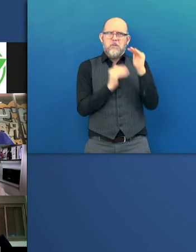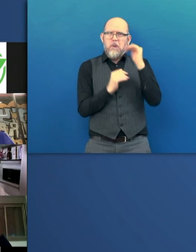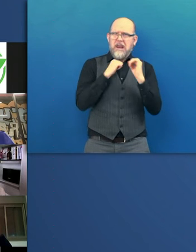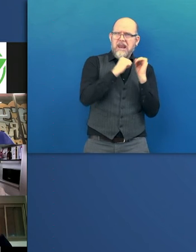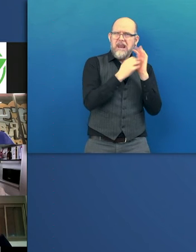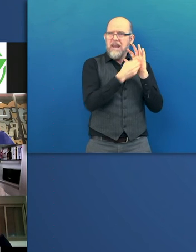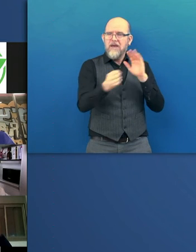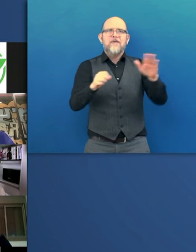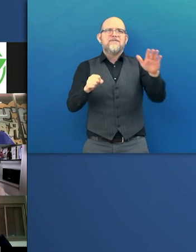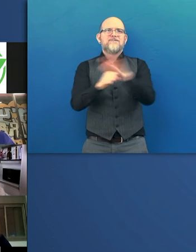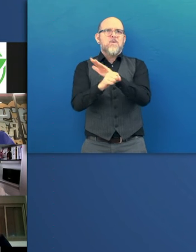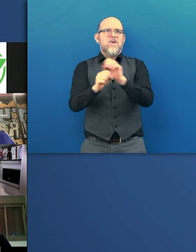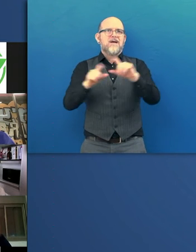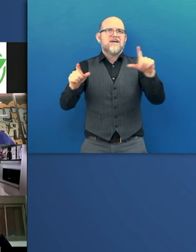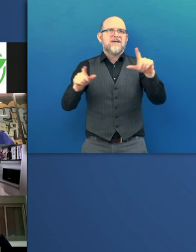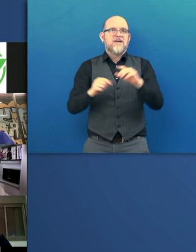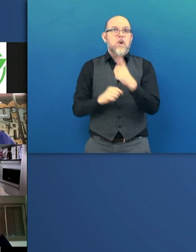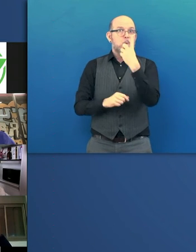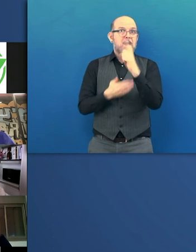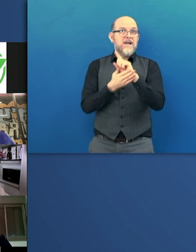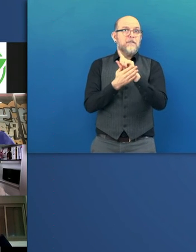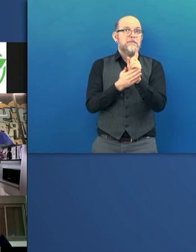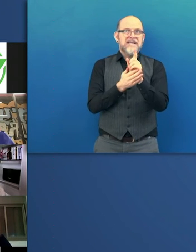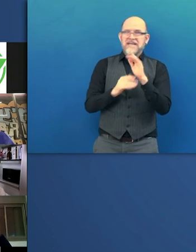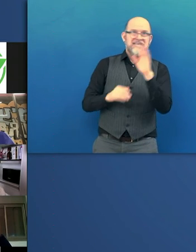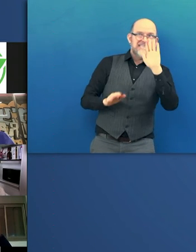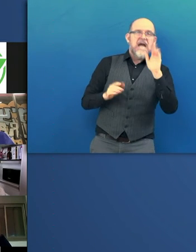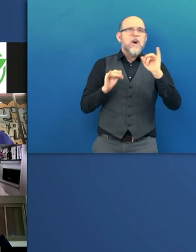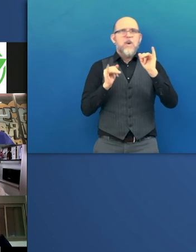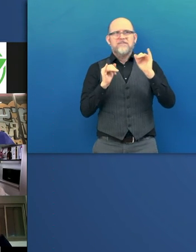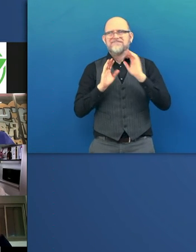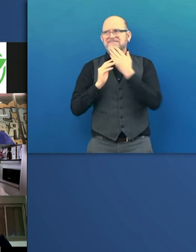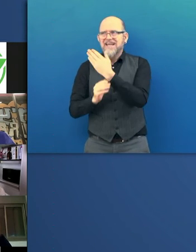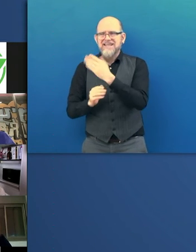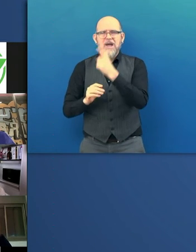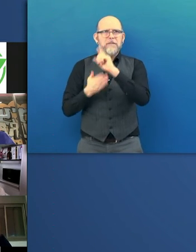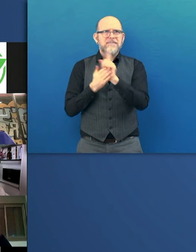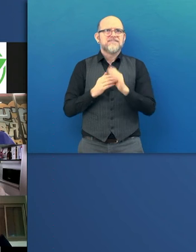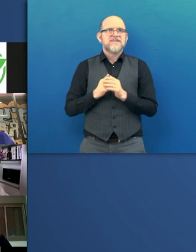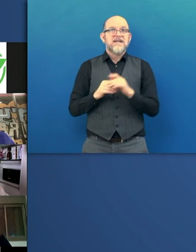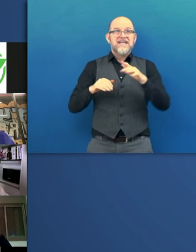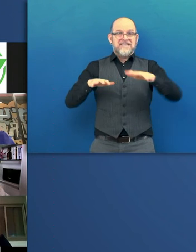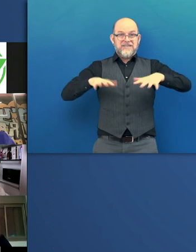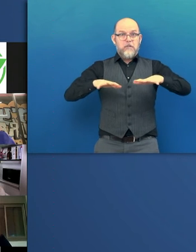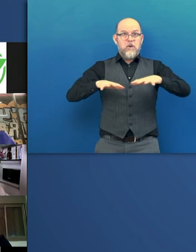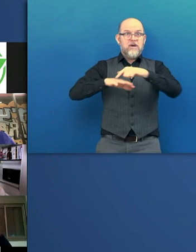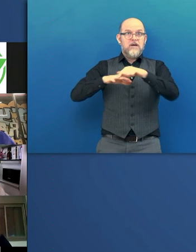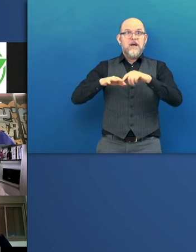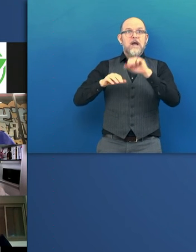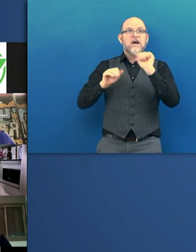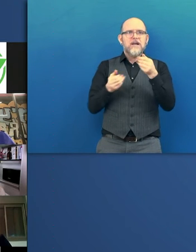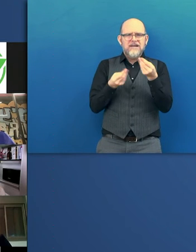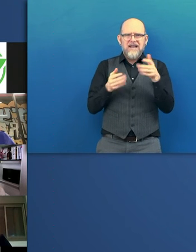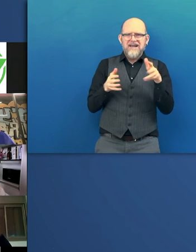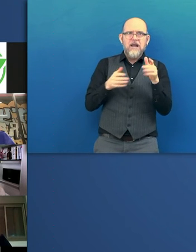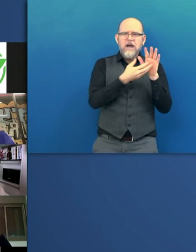have one minute left. Great. Great. If have tremor, thank you. It'll translate that tremor into smooth motion on the screen